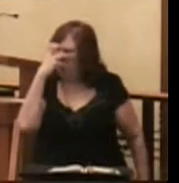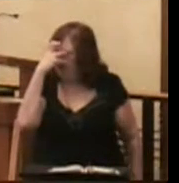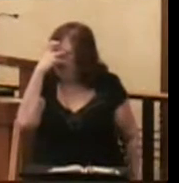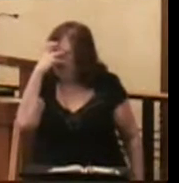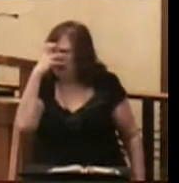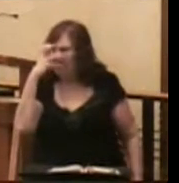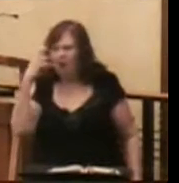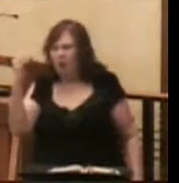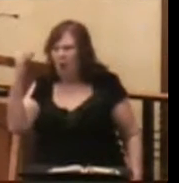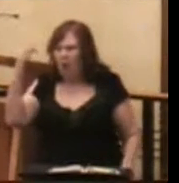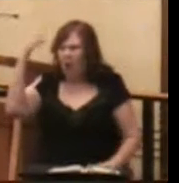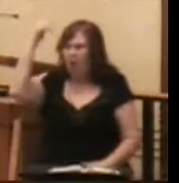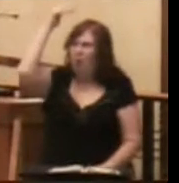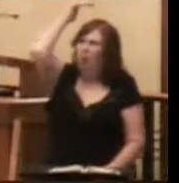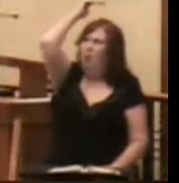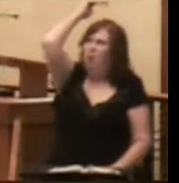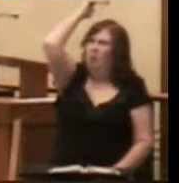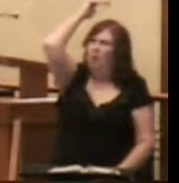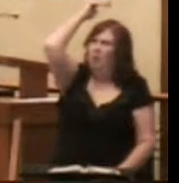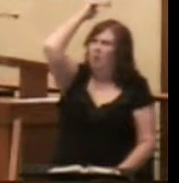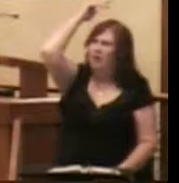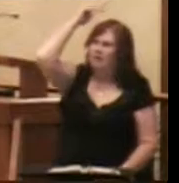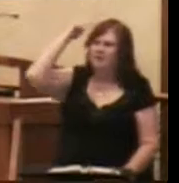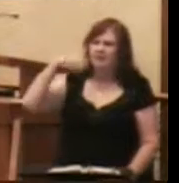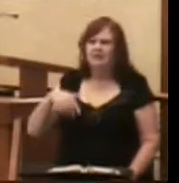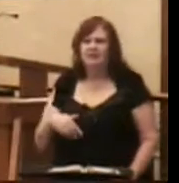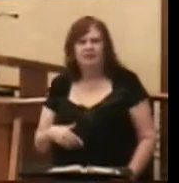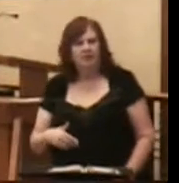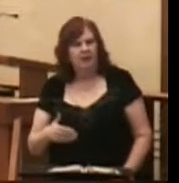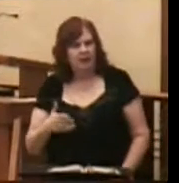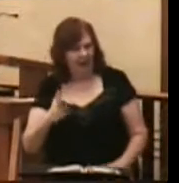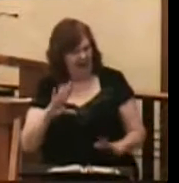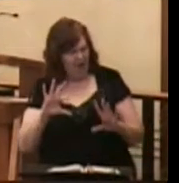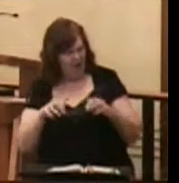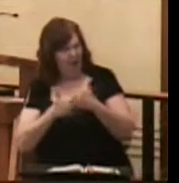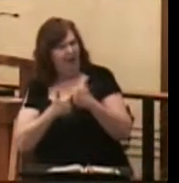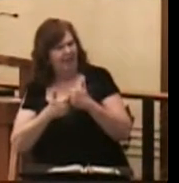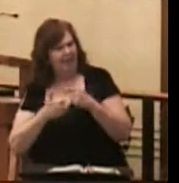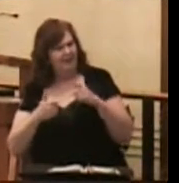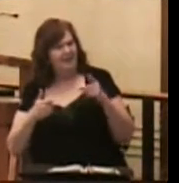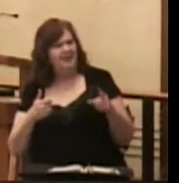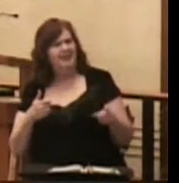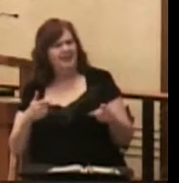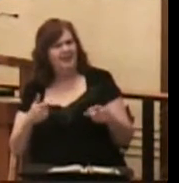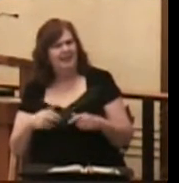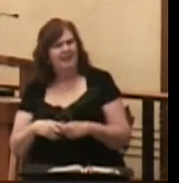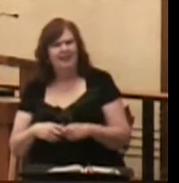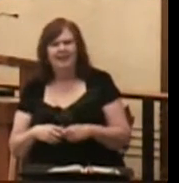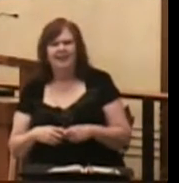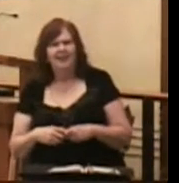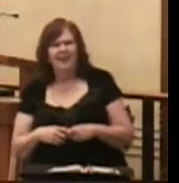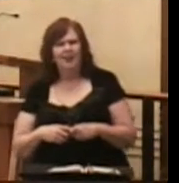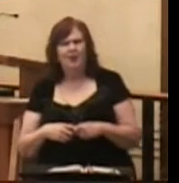has the shade of the bush. And God challenges Jonah. Jonah,